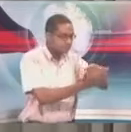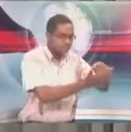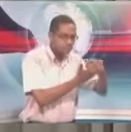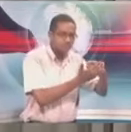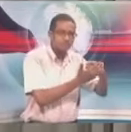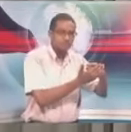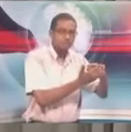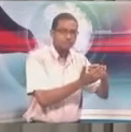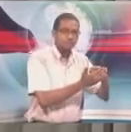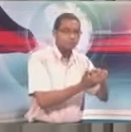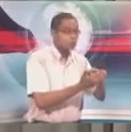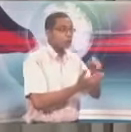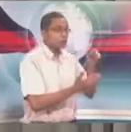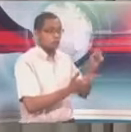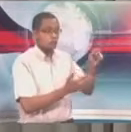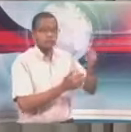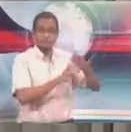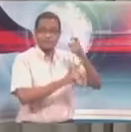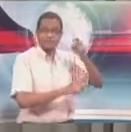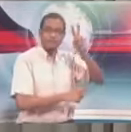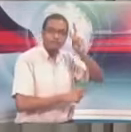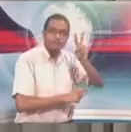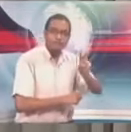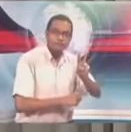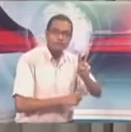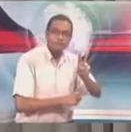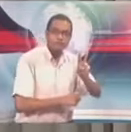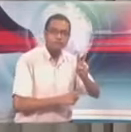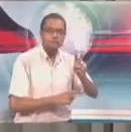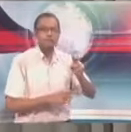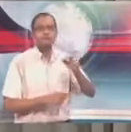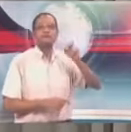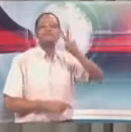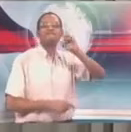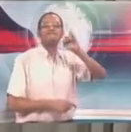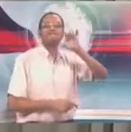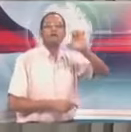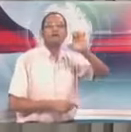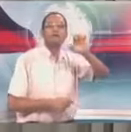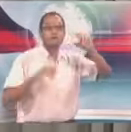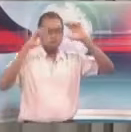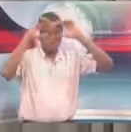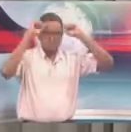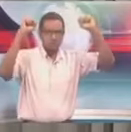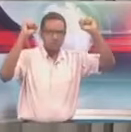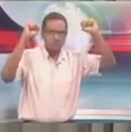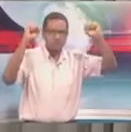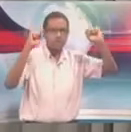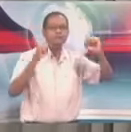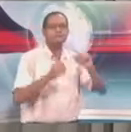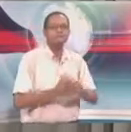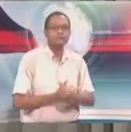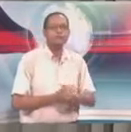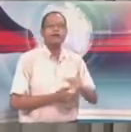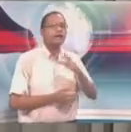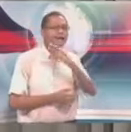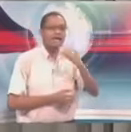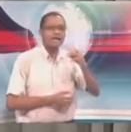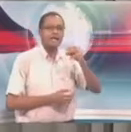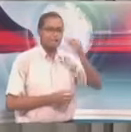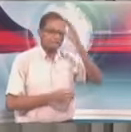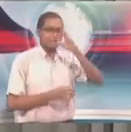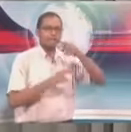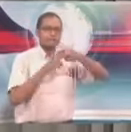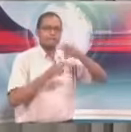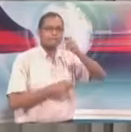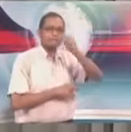that we met with was the Executive Vice President, Ms. Rodriguez, and a Mr. Chavez. Mr. Chavez was not introduced